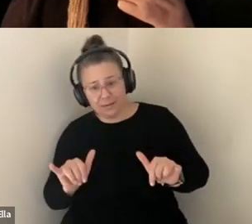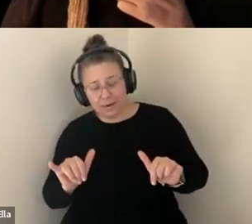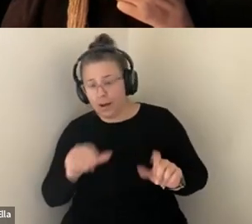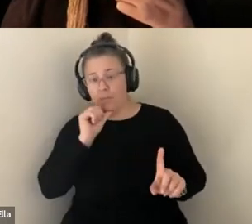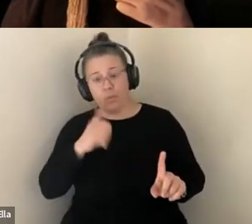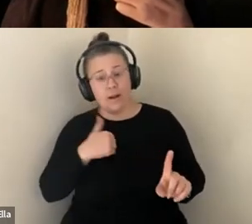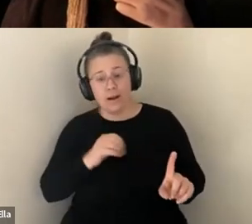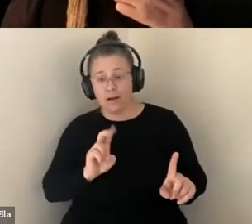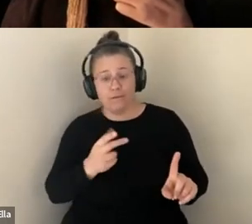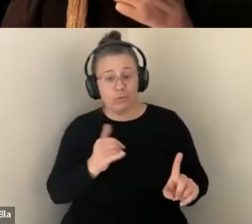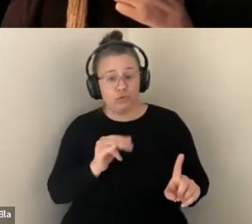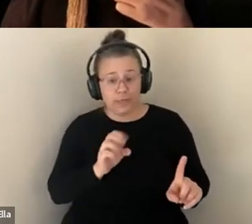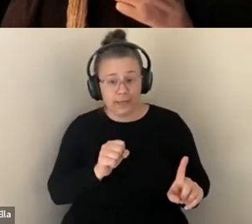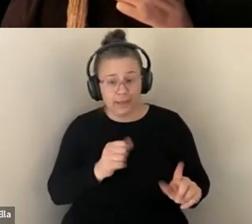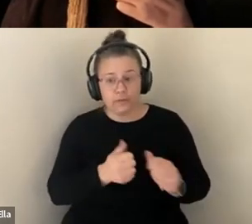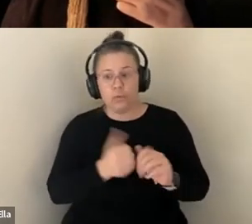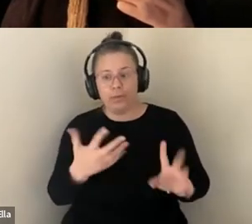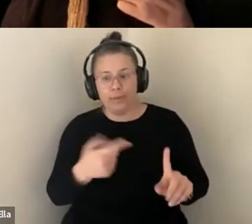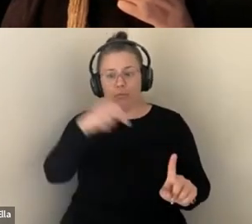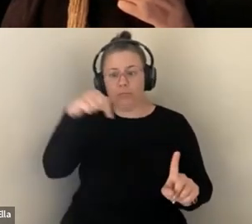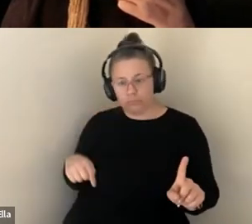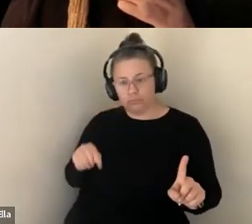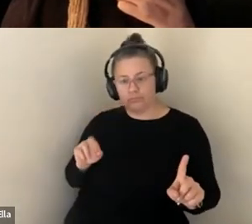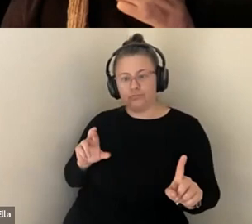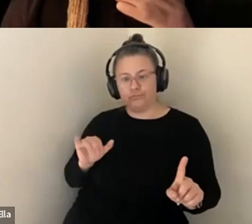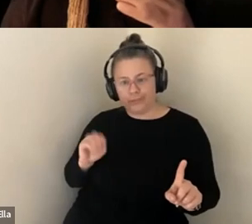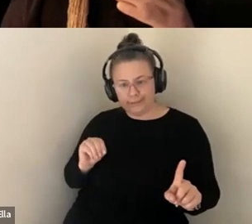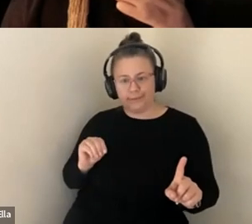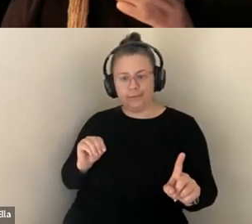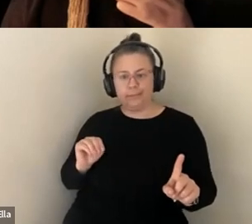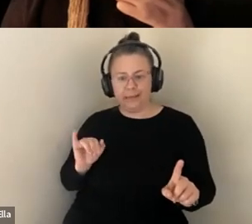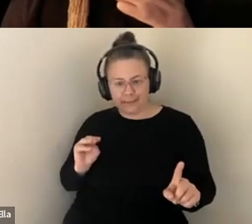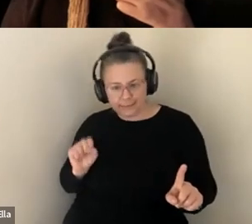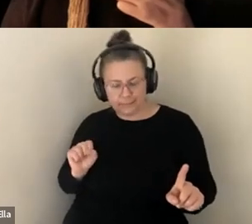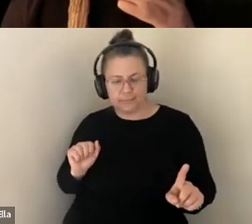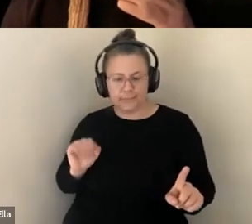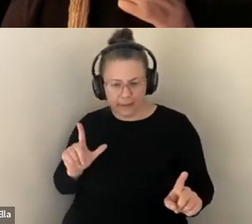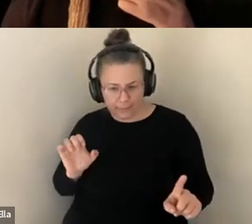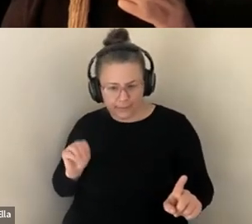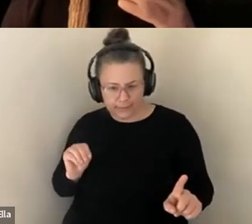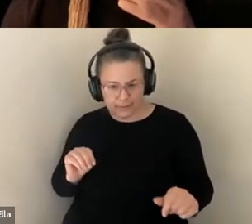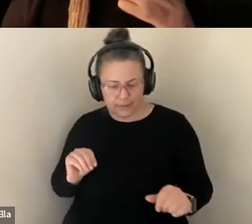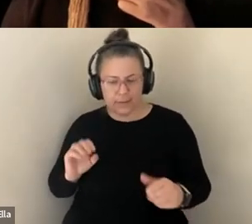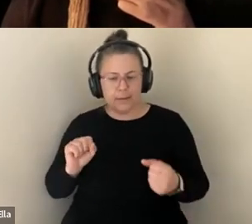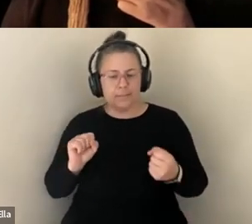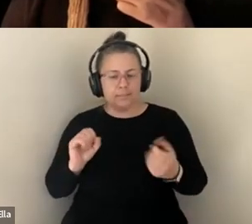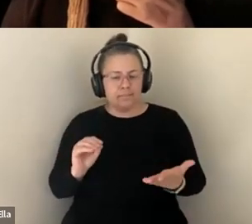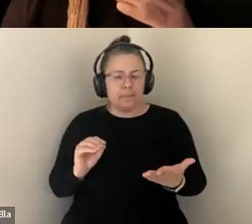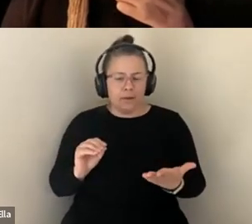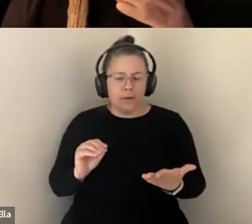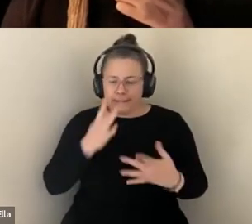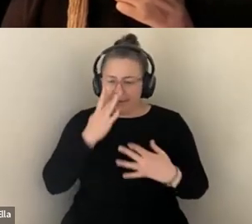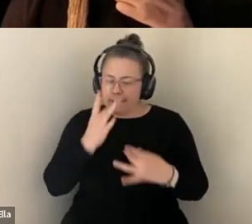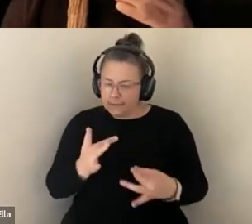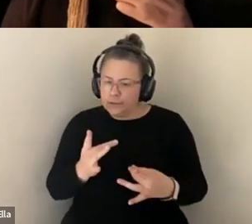BEDROCK. AND THERE HAD BEEN A LOT OF BACK AND FORTH IN THOSE DYNAMICS. SO I SEE I DID GET THE LAST WORD. I THINK WE ARE